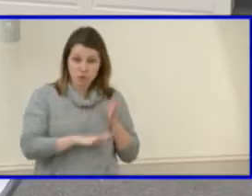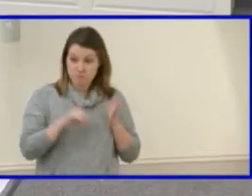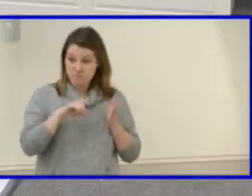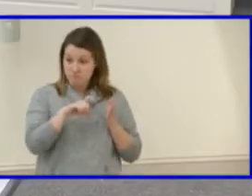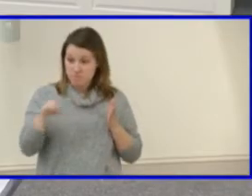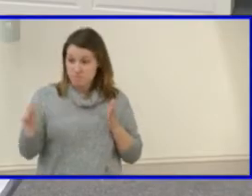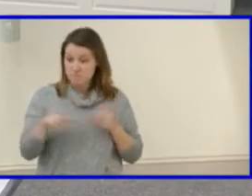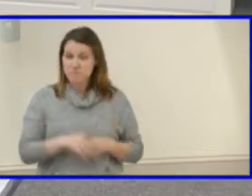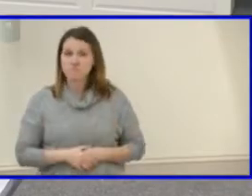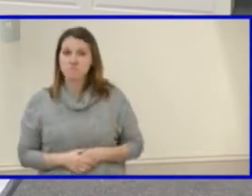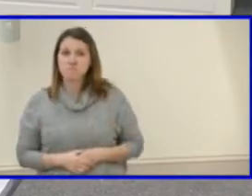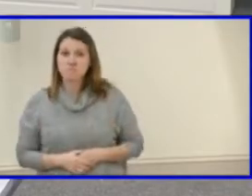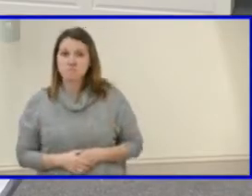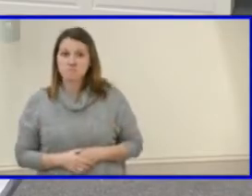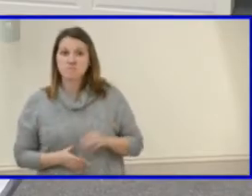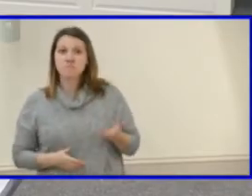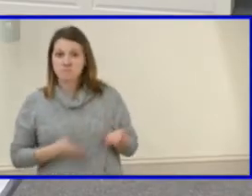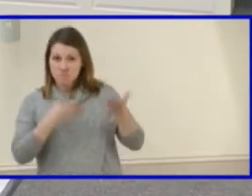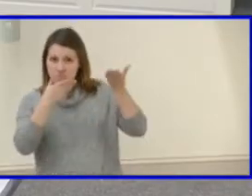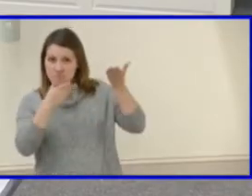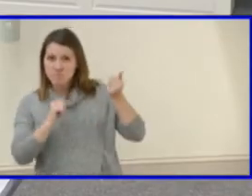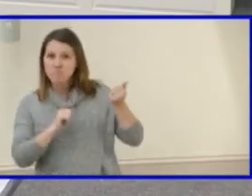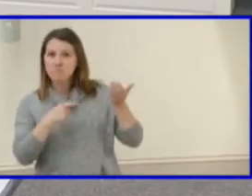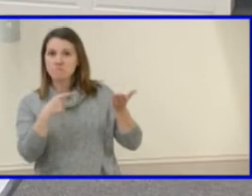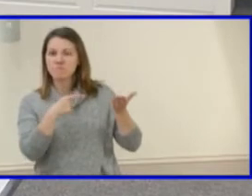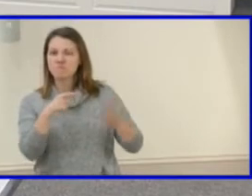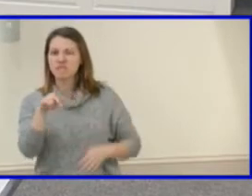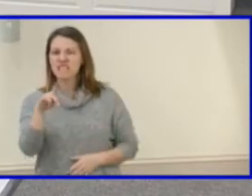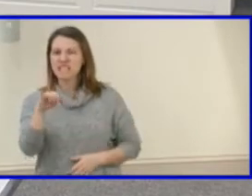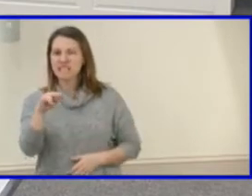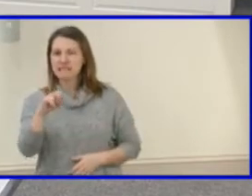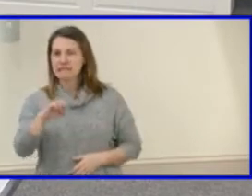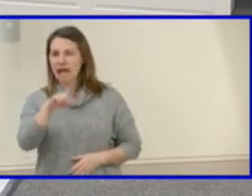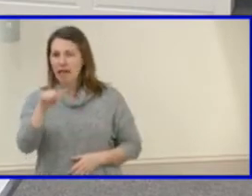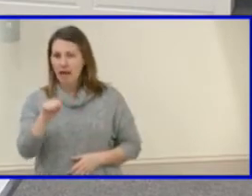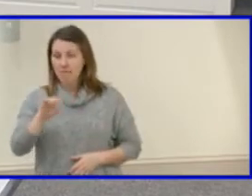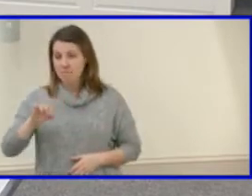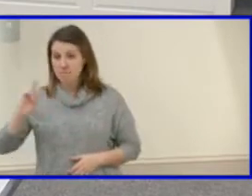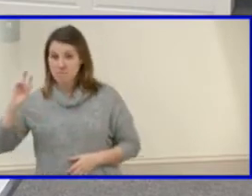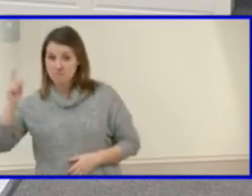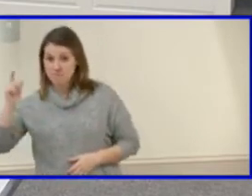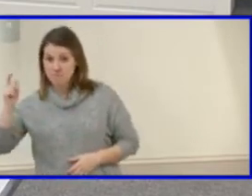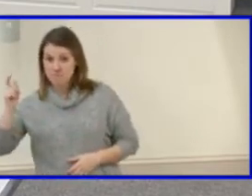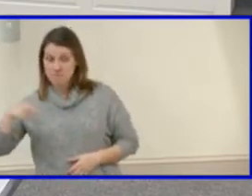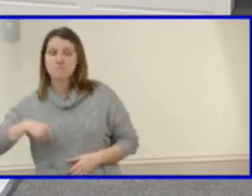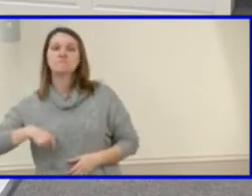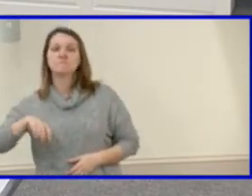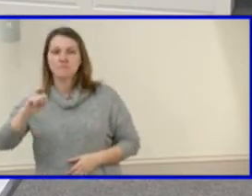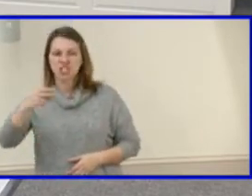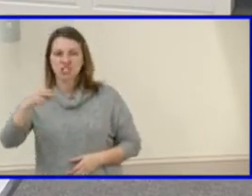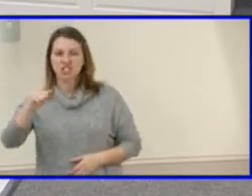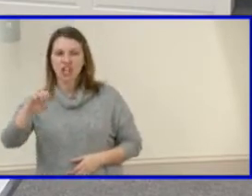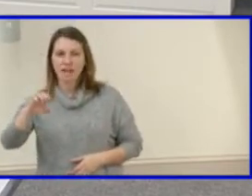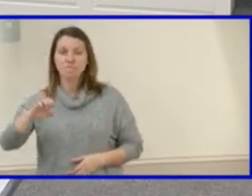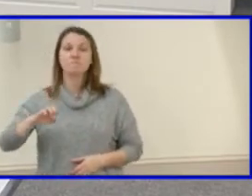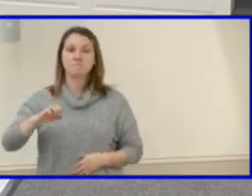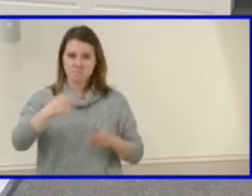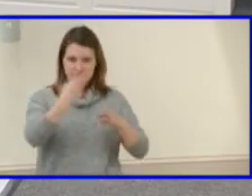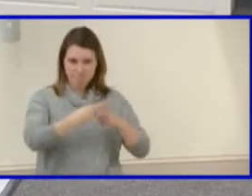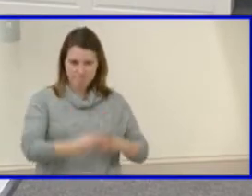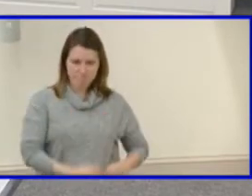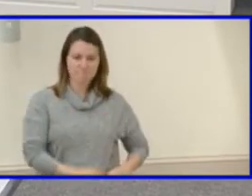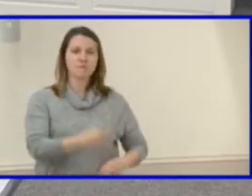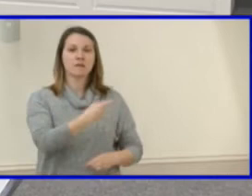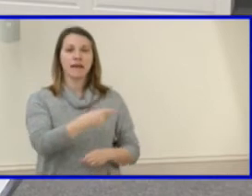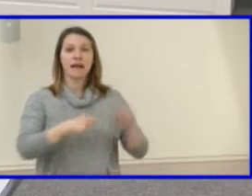So moved. So moved. And moved by Mrs. Kinsella, is there a second? Second. Seconded by Mrs. Shea, roll call vote Ms. Atkins.